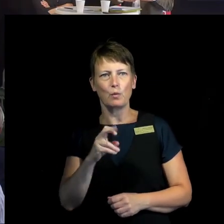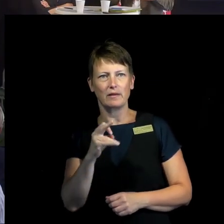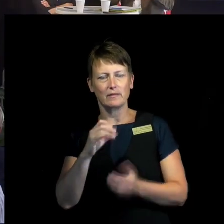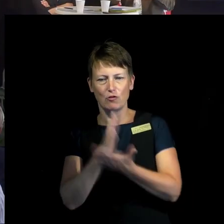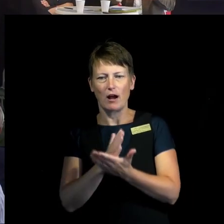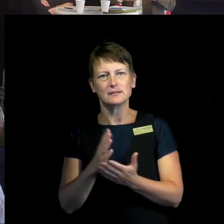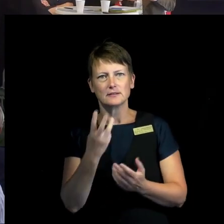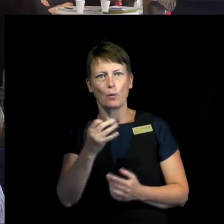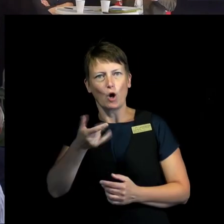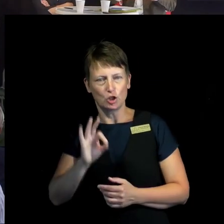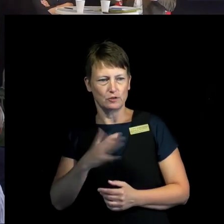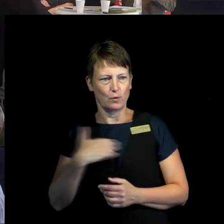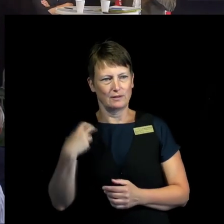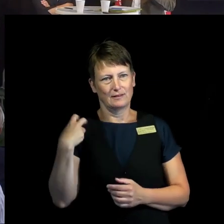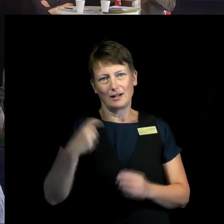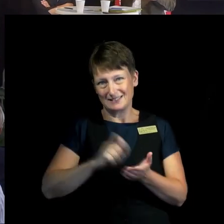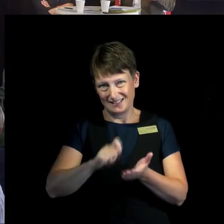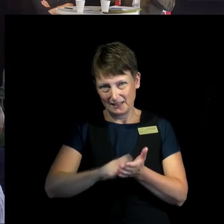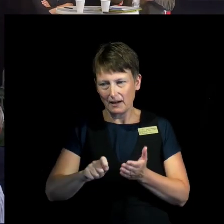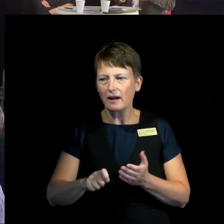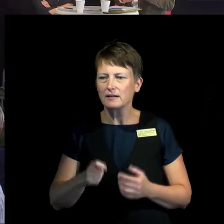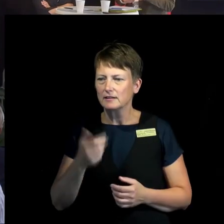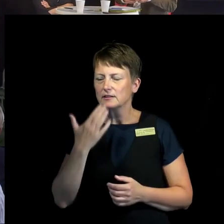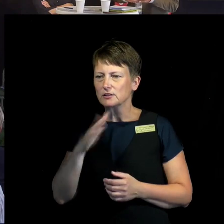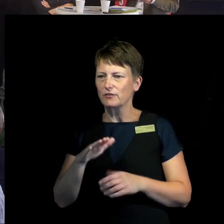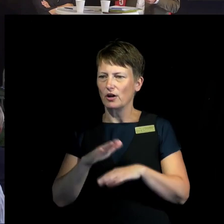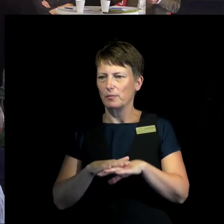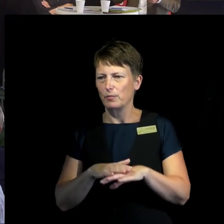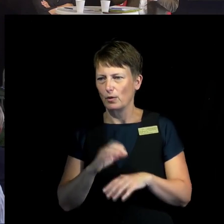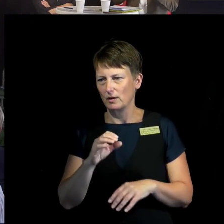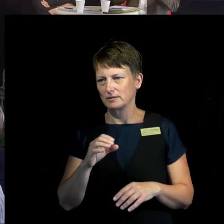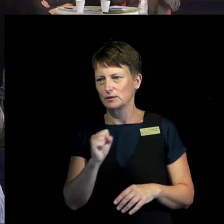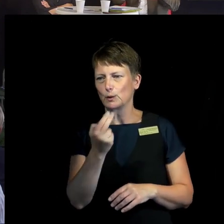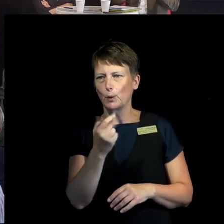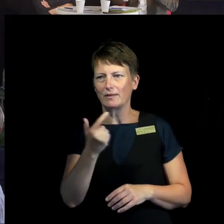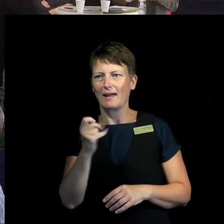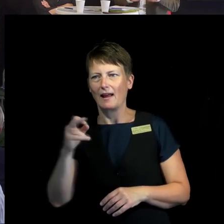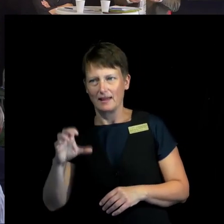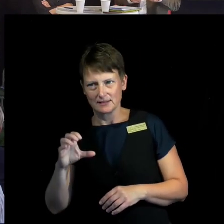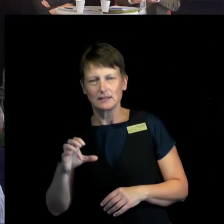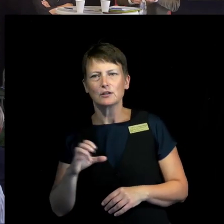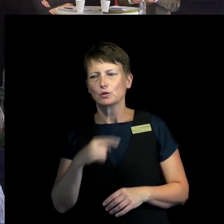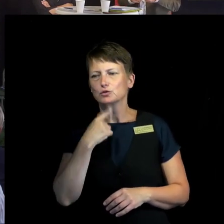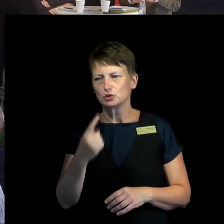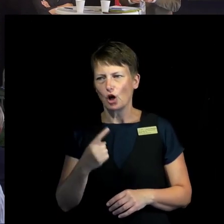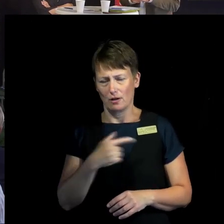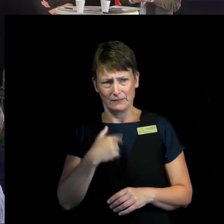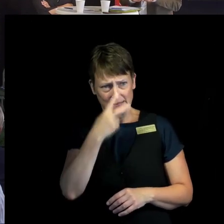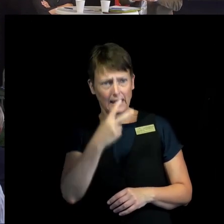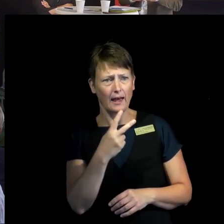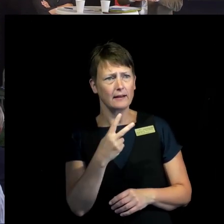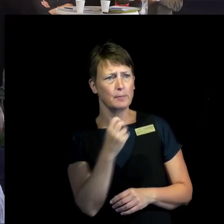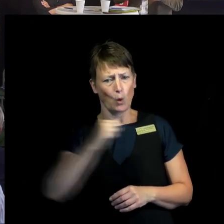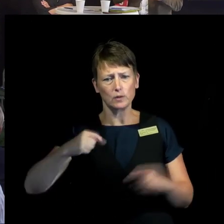about the silence of Guterres in the phase of what we see as obvious human rights violations.